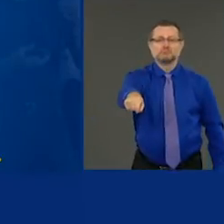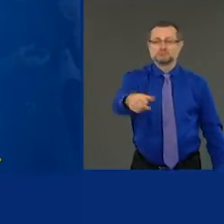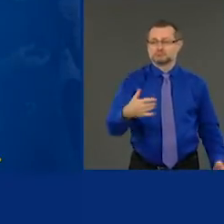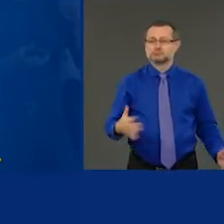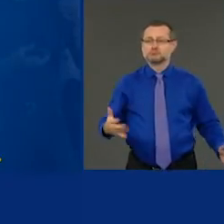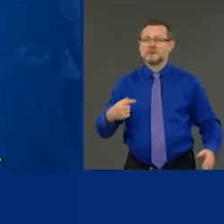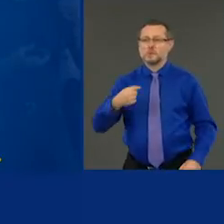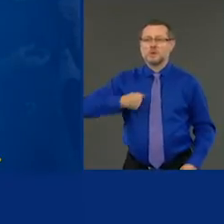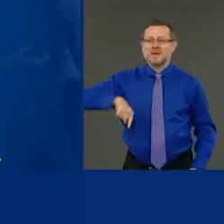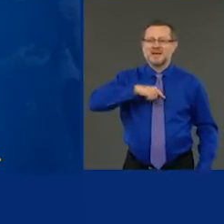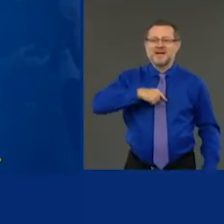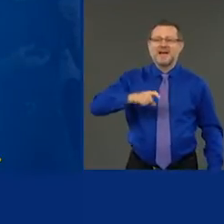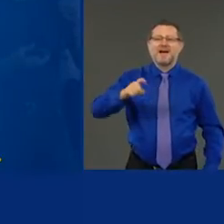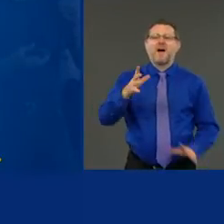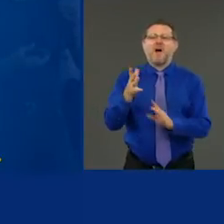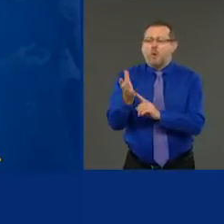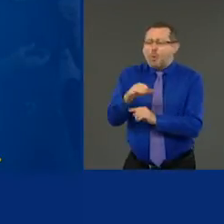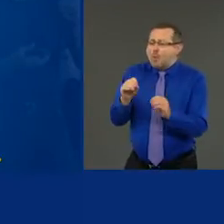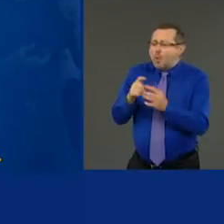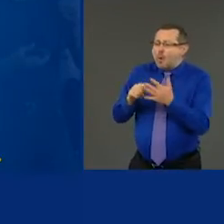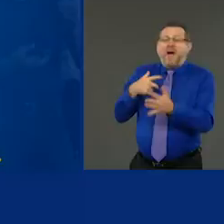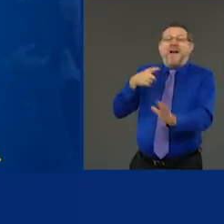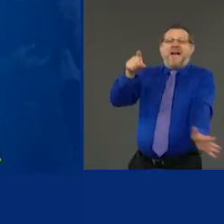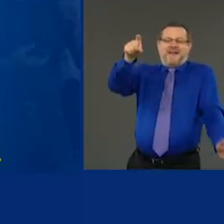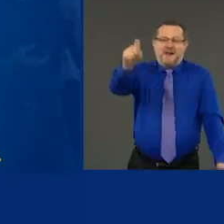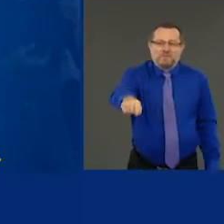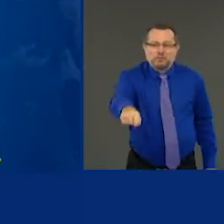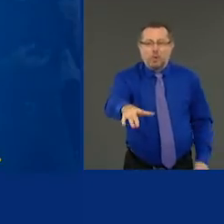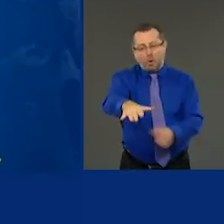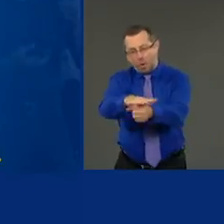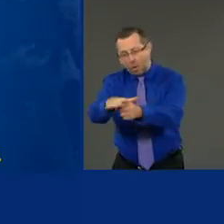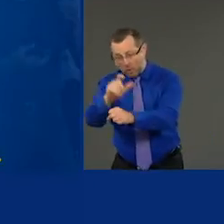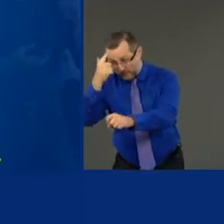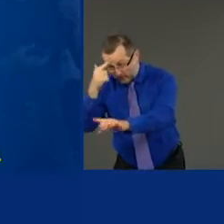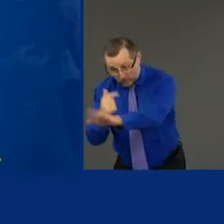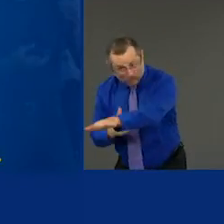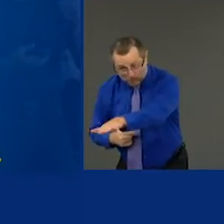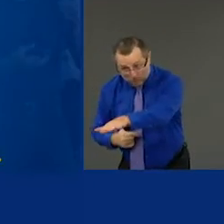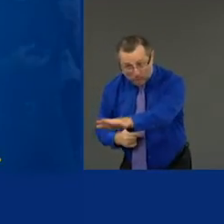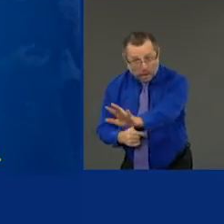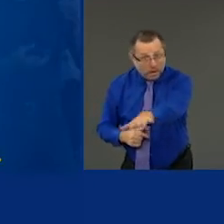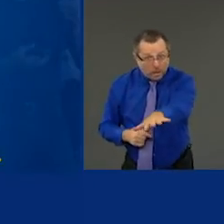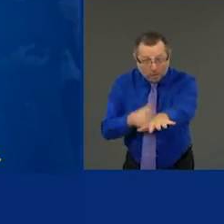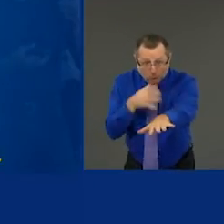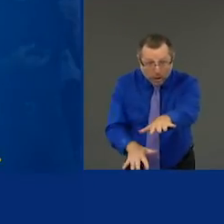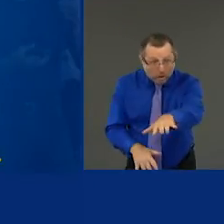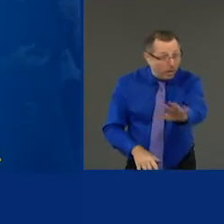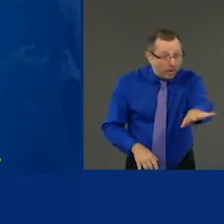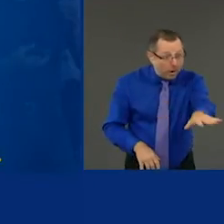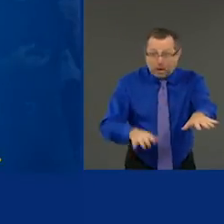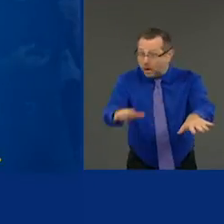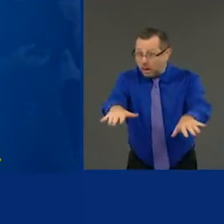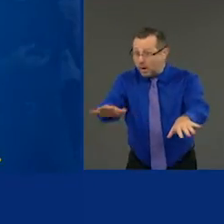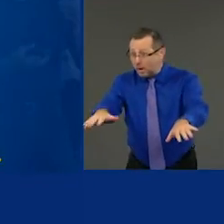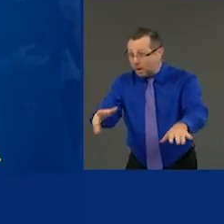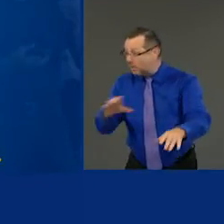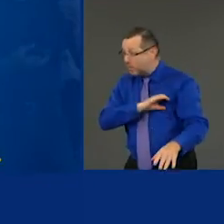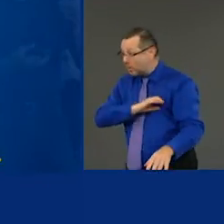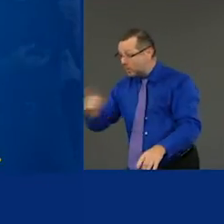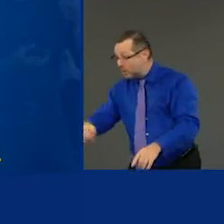do. So the local governments, I say, look, you don't want to enforce the law because you think it's politically